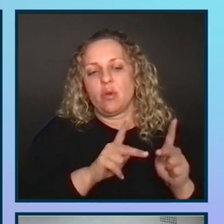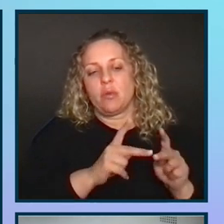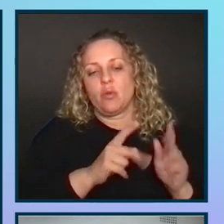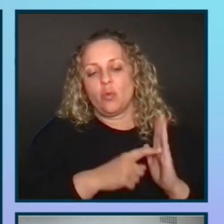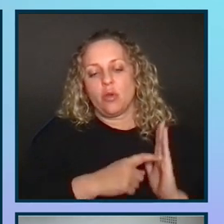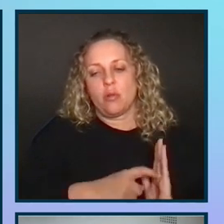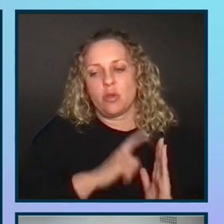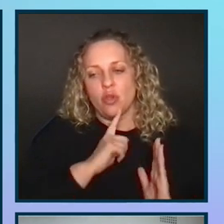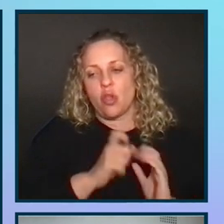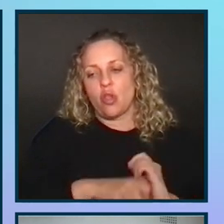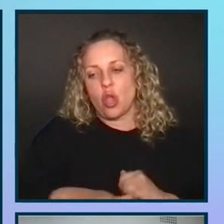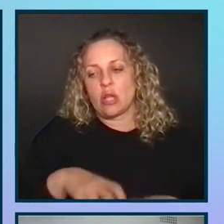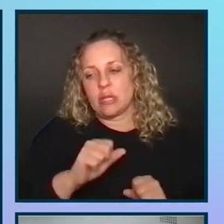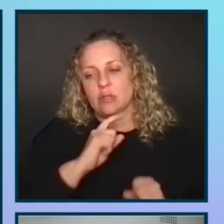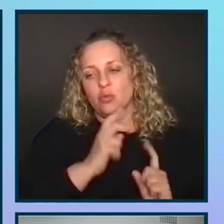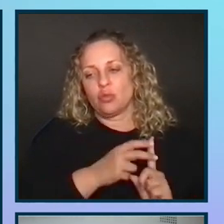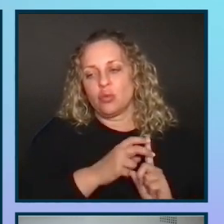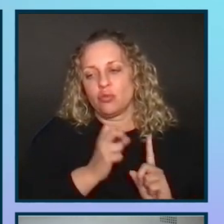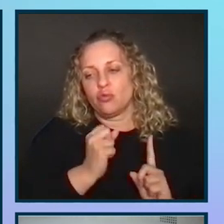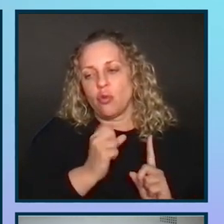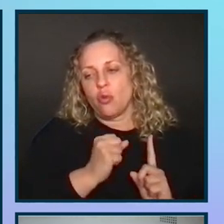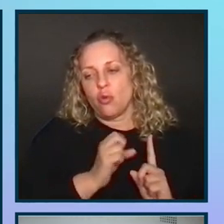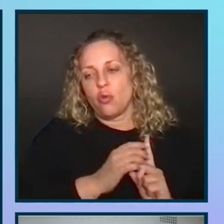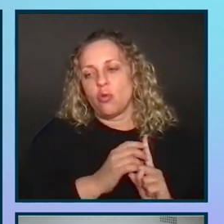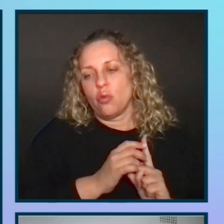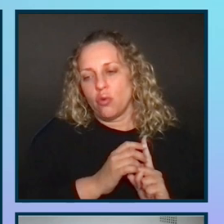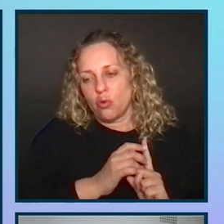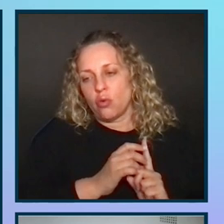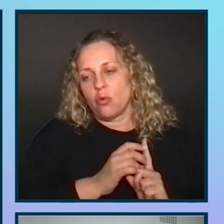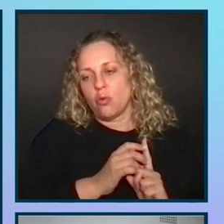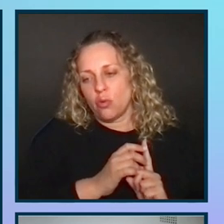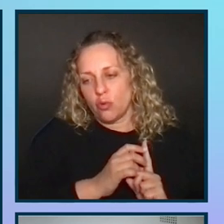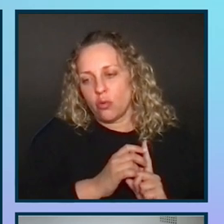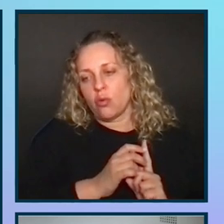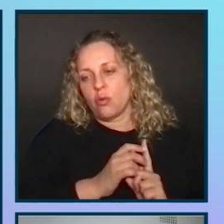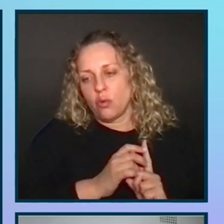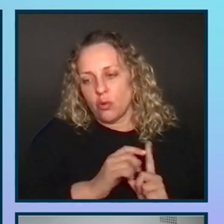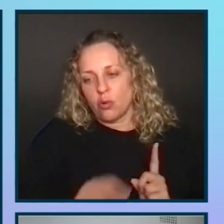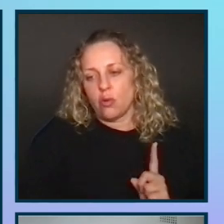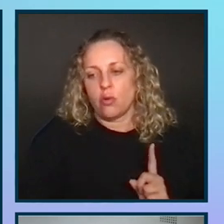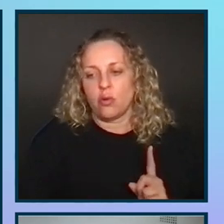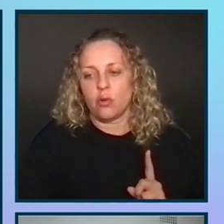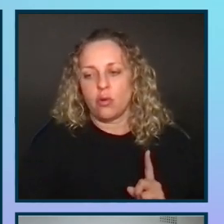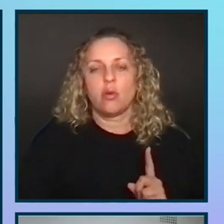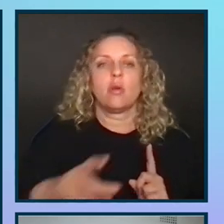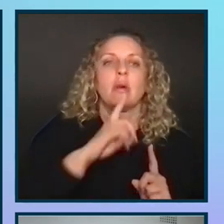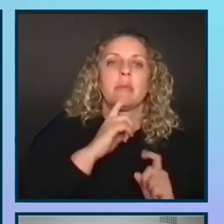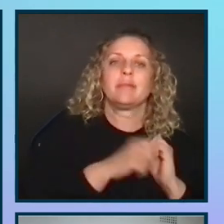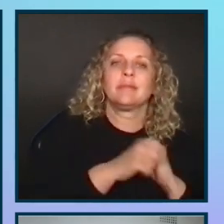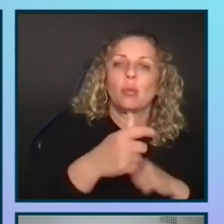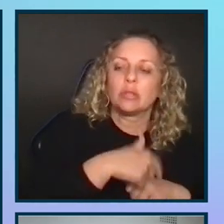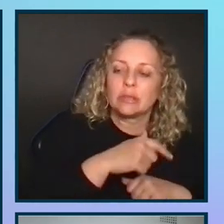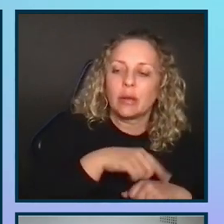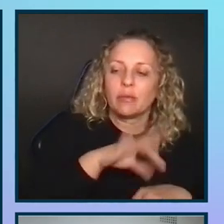are, the longer it takes to recruit. So with accessibility, it can, in my experience, take longer to find participants,